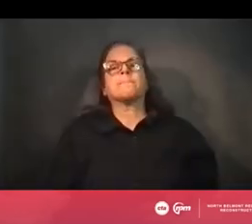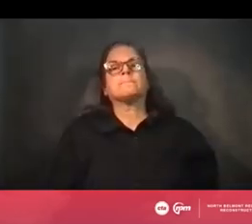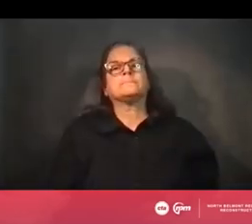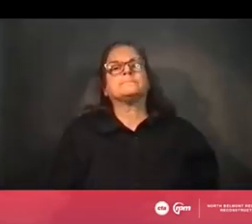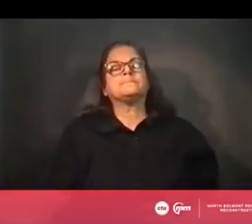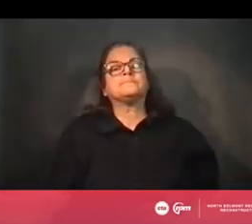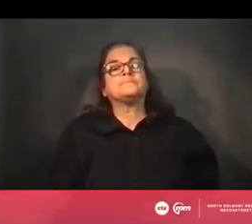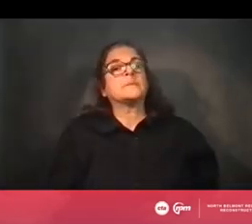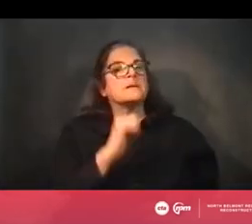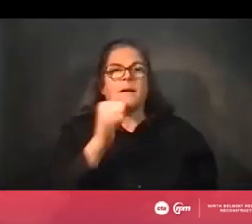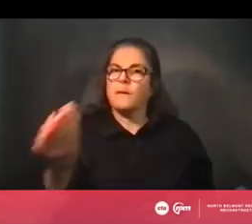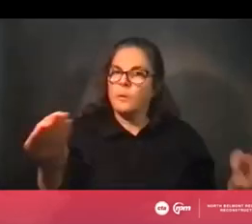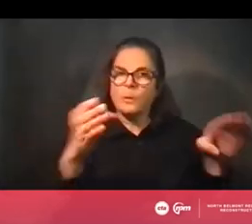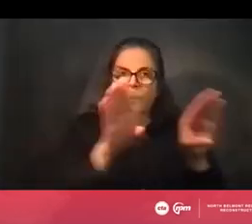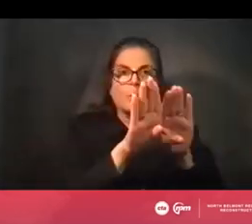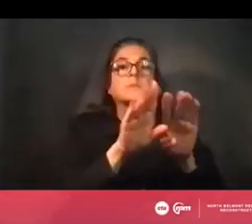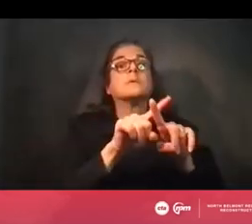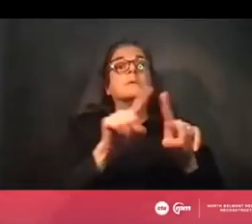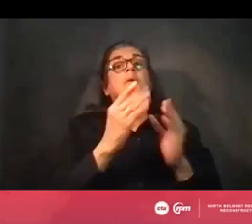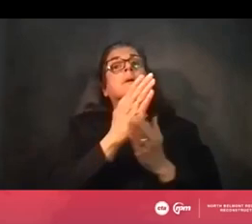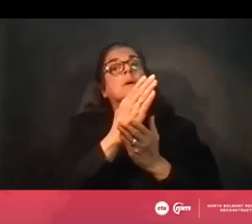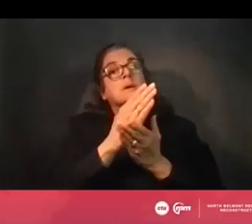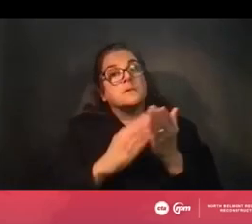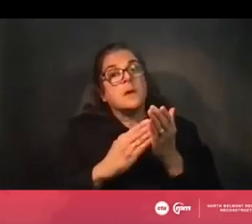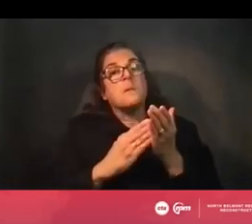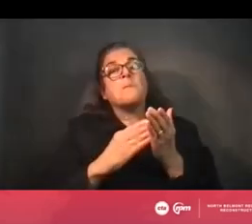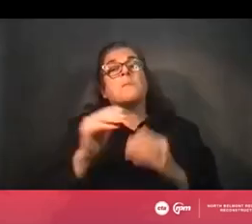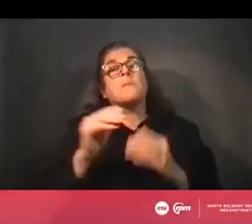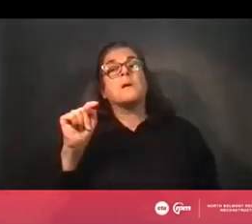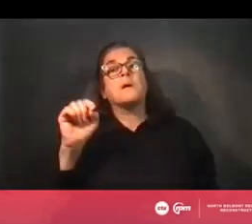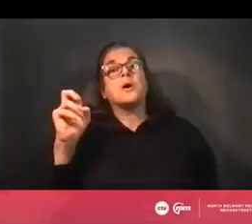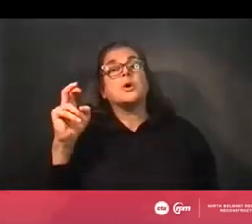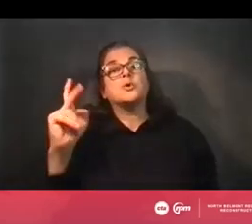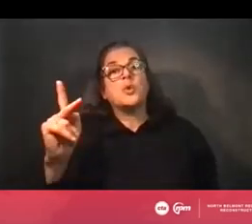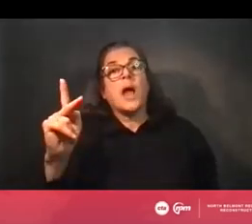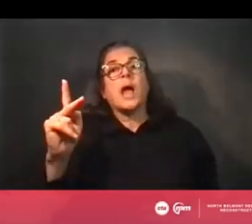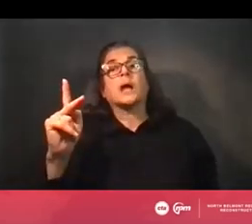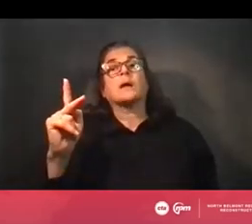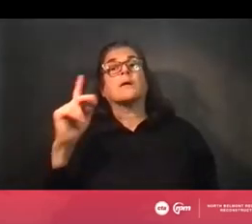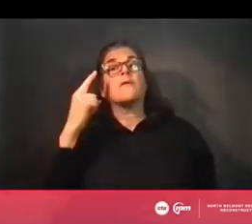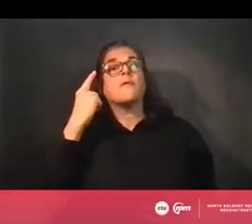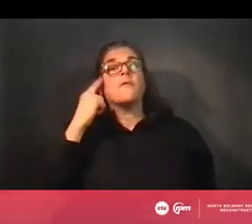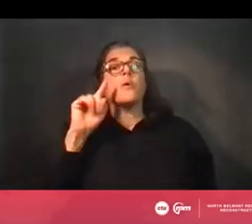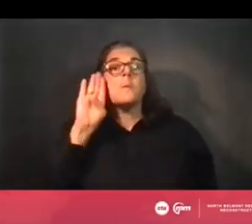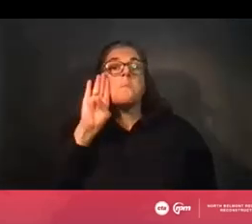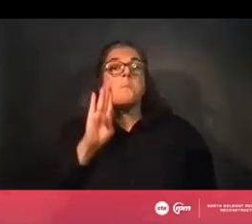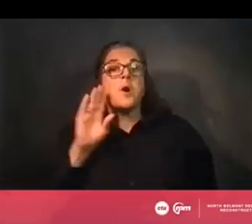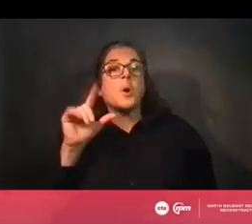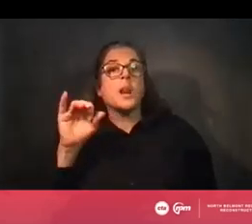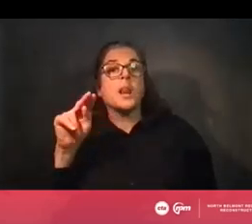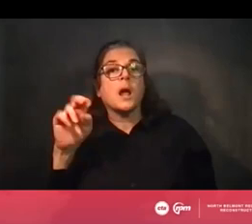some track suspension or track suspension on the brown line to do some work